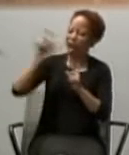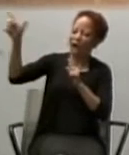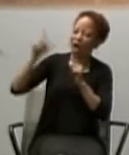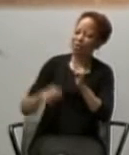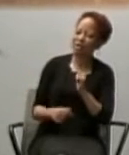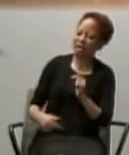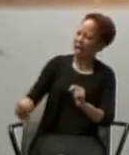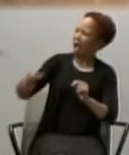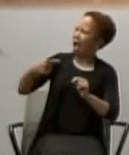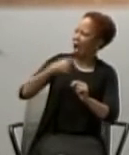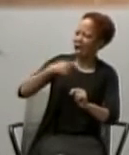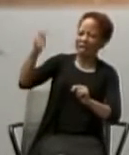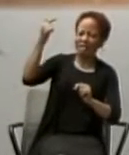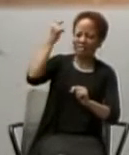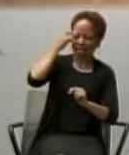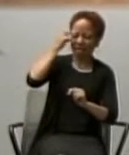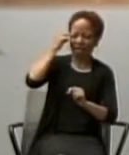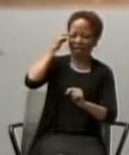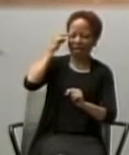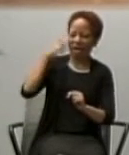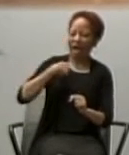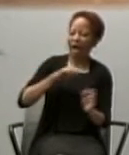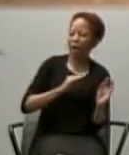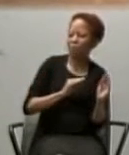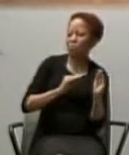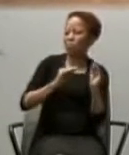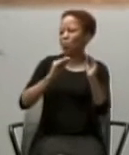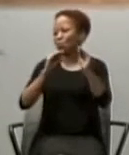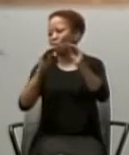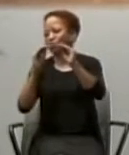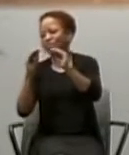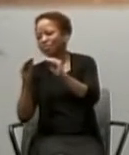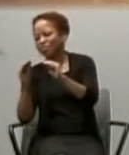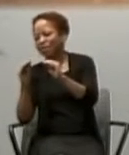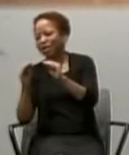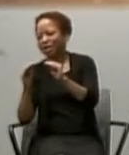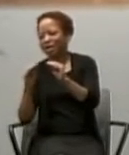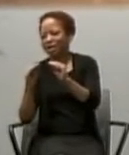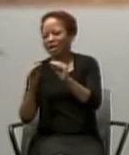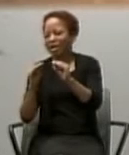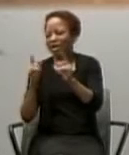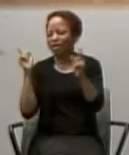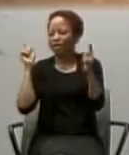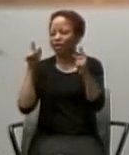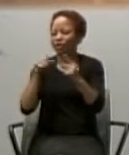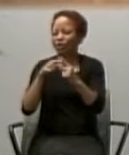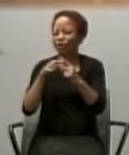I think I am going to move to